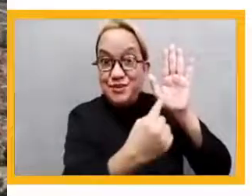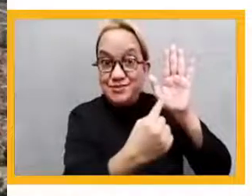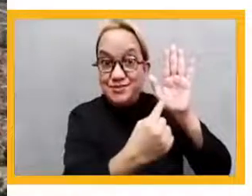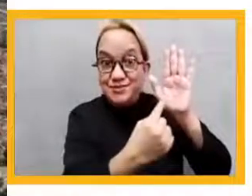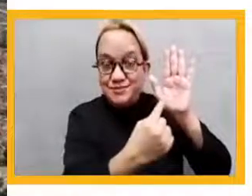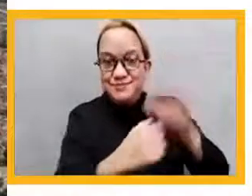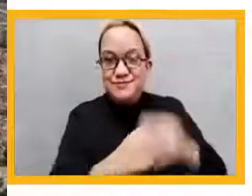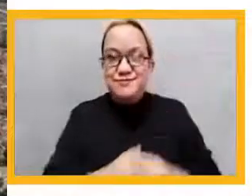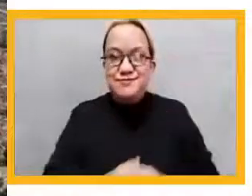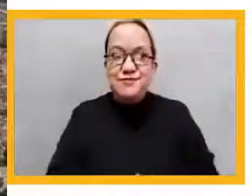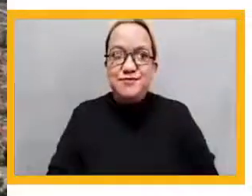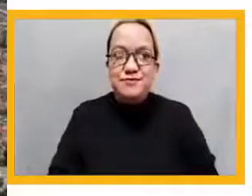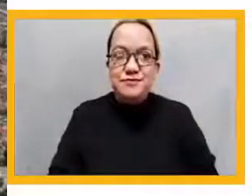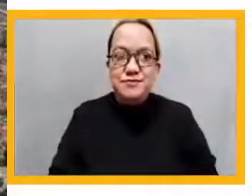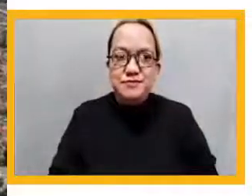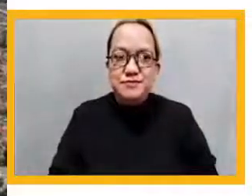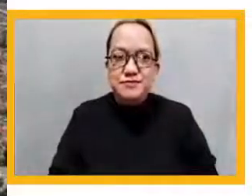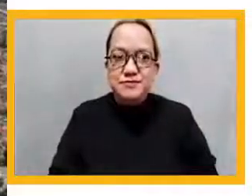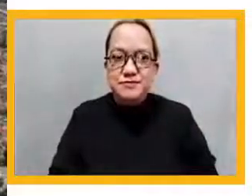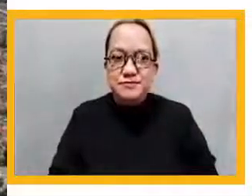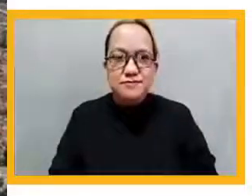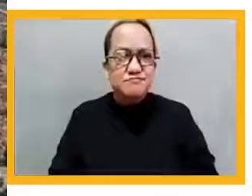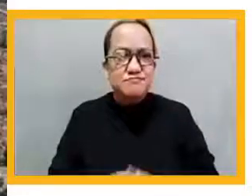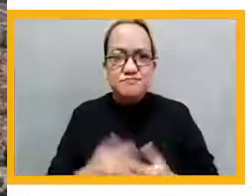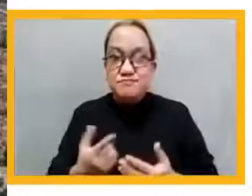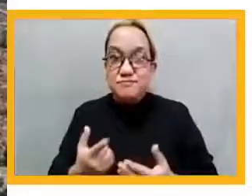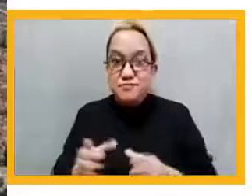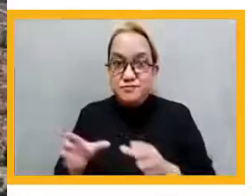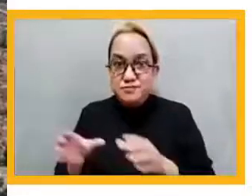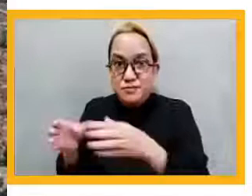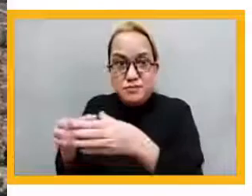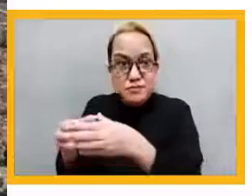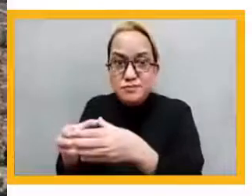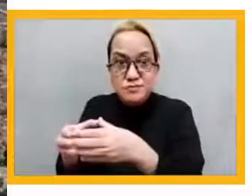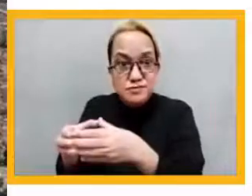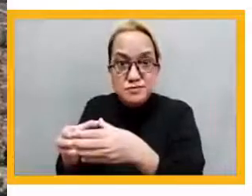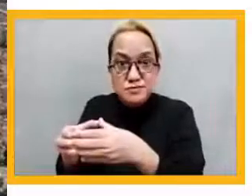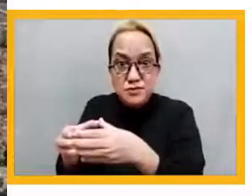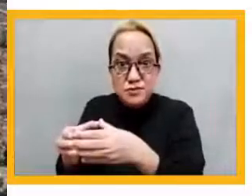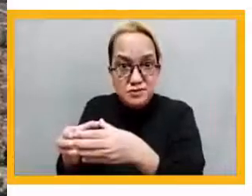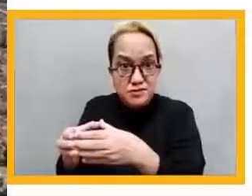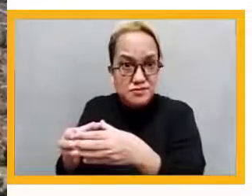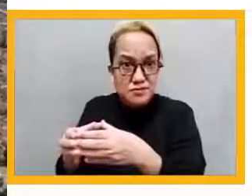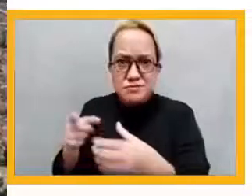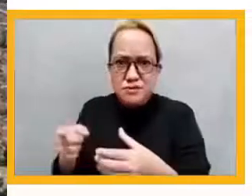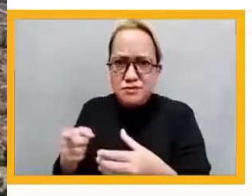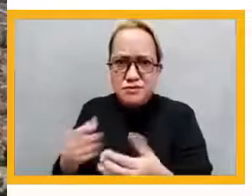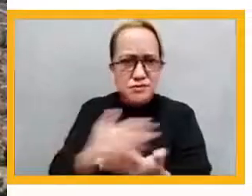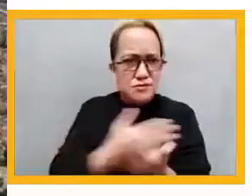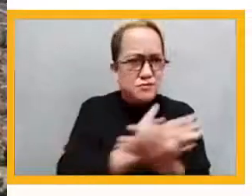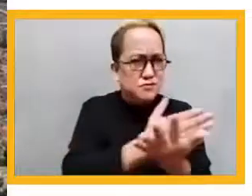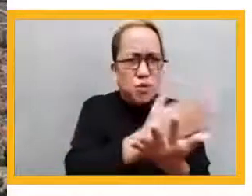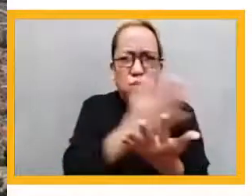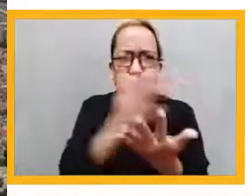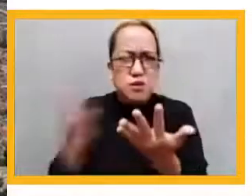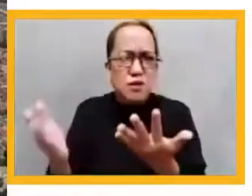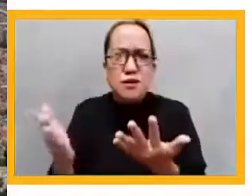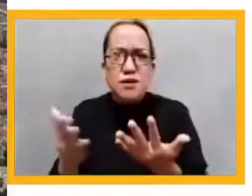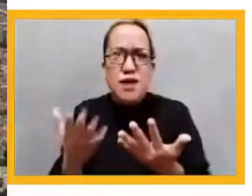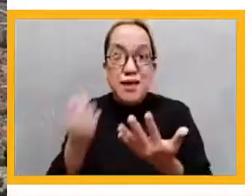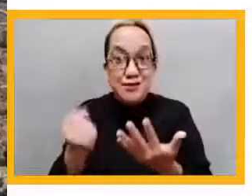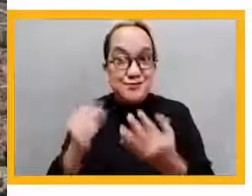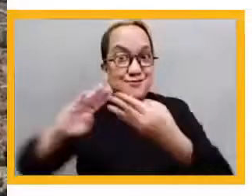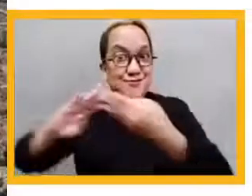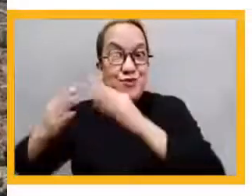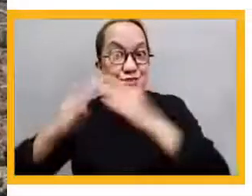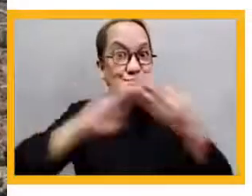It's the last part in Spanish. But I think this is so important because we have learned you have to work with governments for big impact and